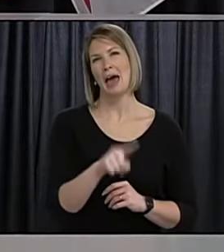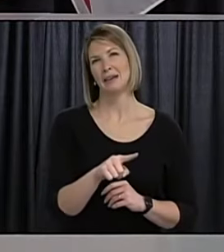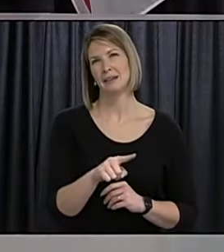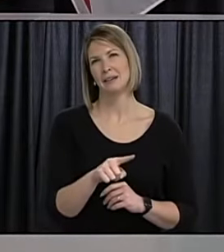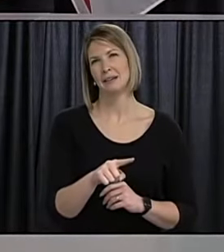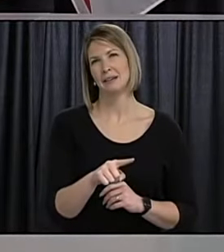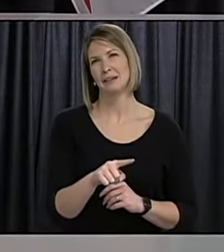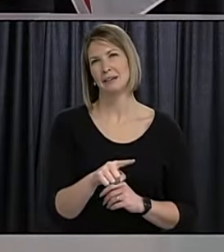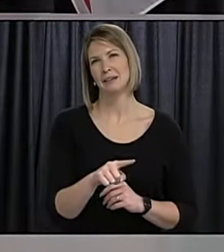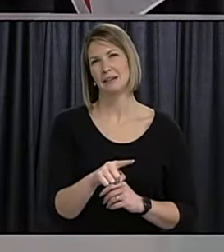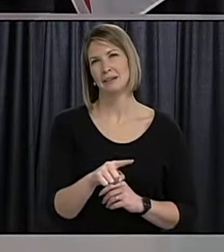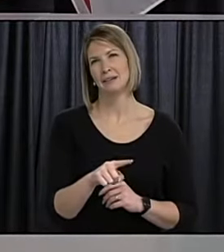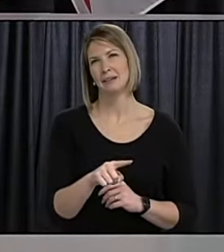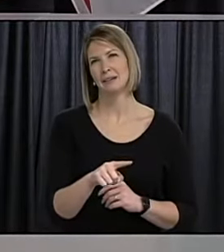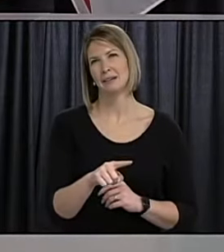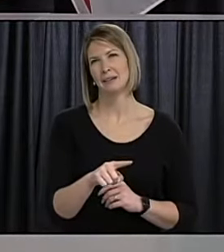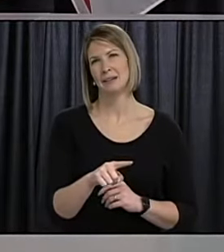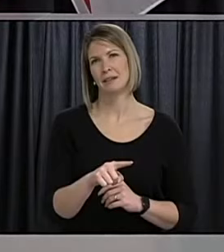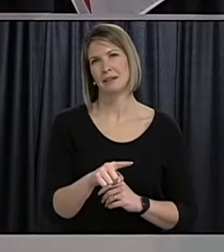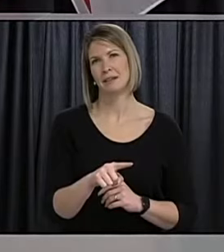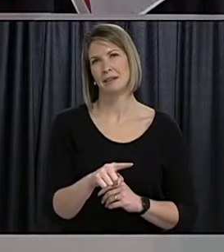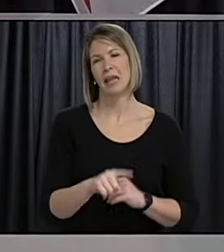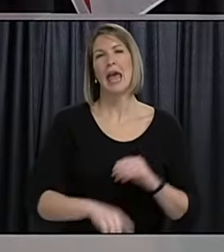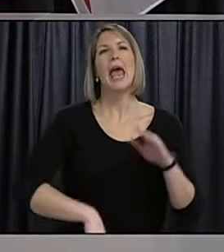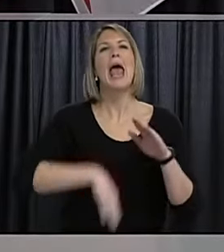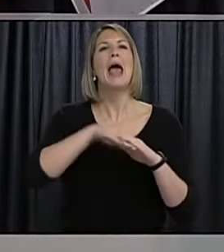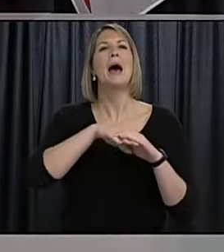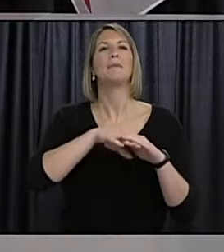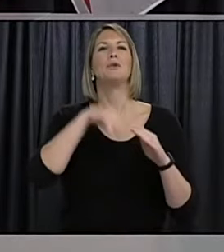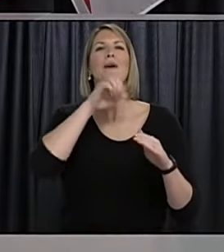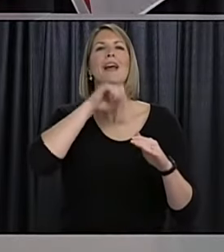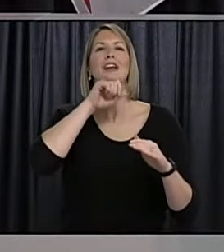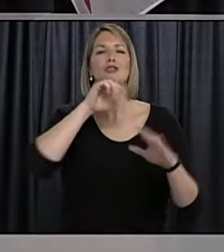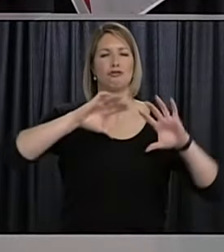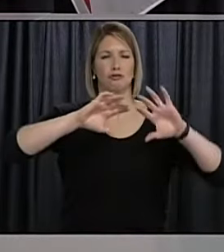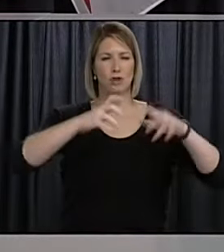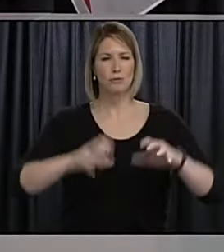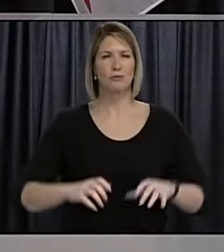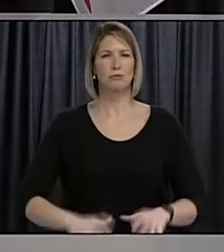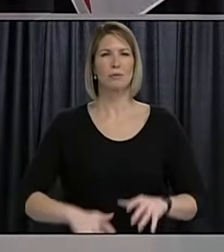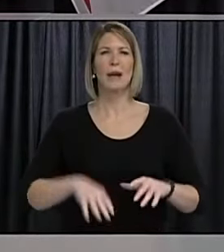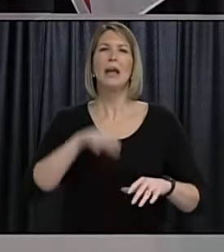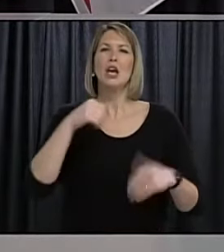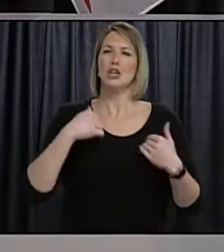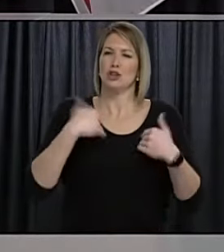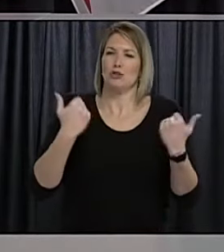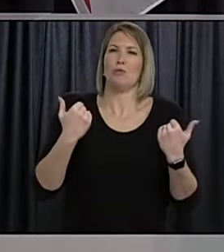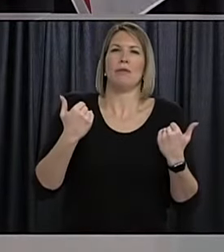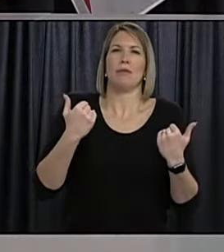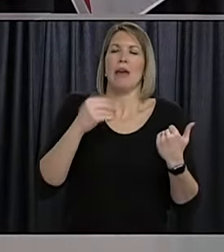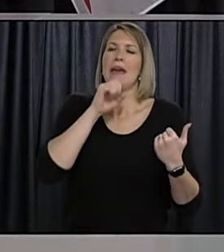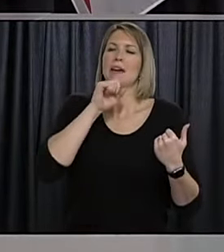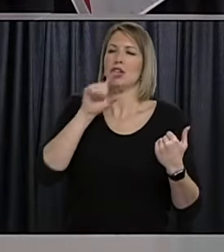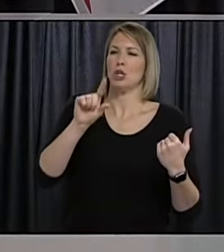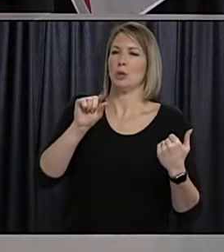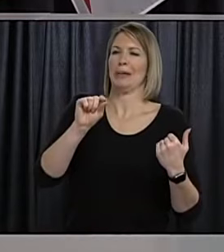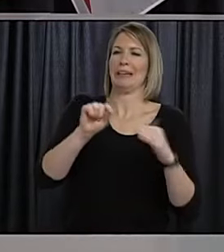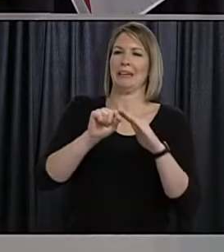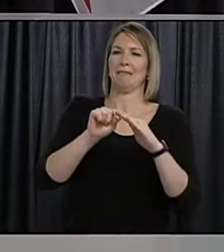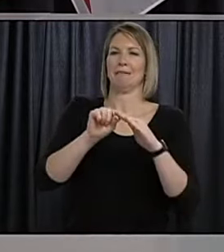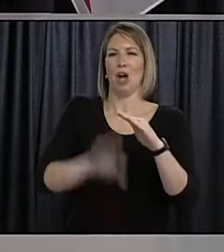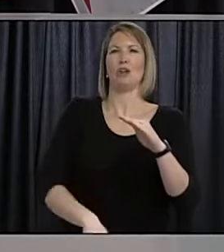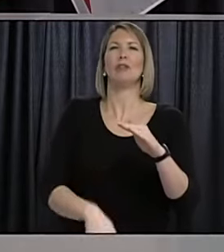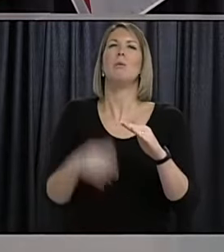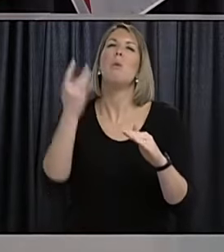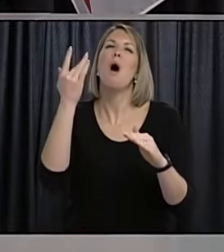year age span for the um for young adult uh like you say 20 to 39 and then you go into 40